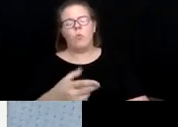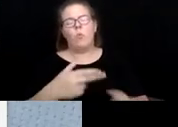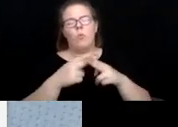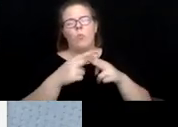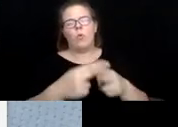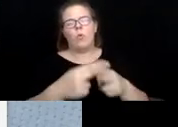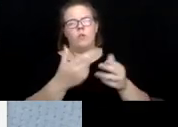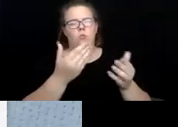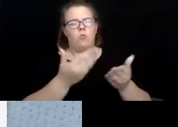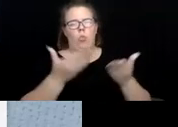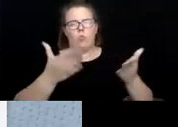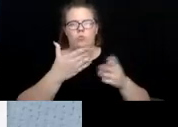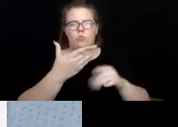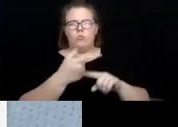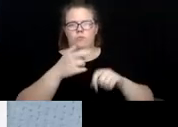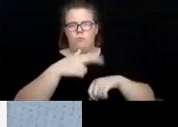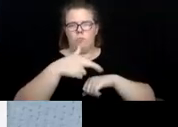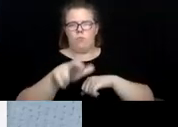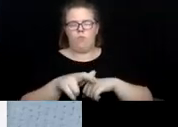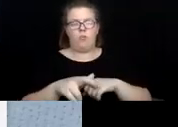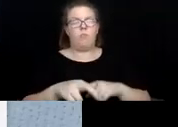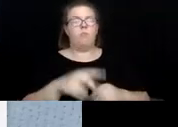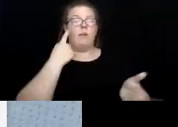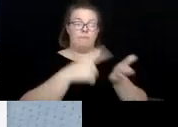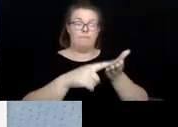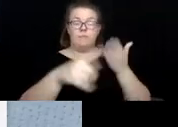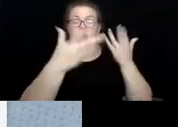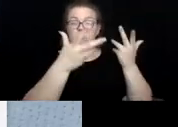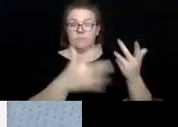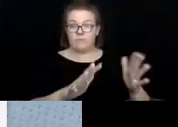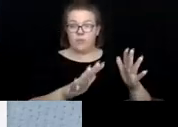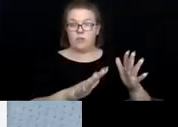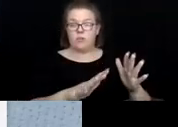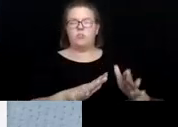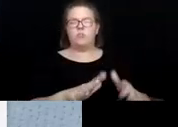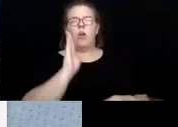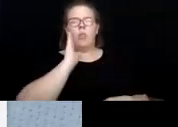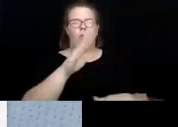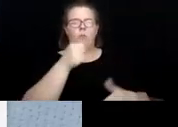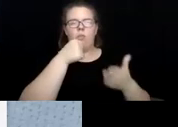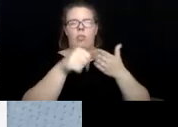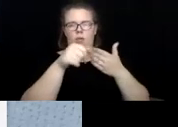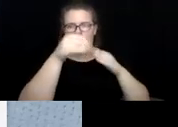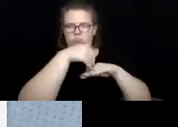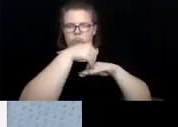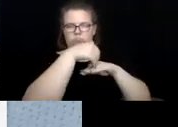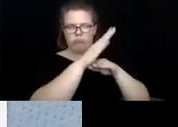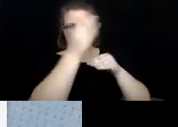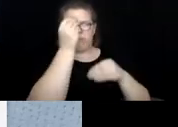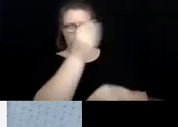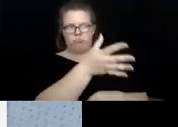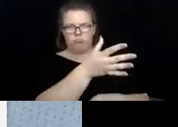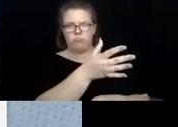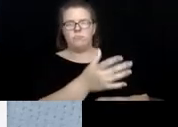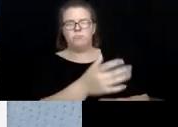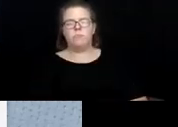Once the investigation is completed, they will receive a letter letting them know, um,